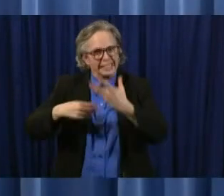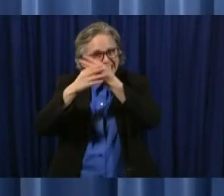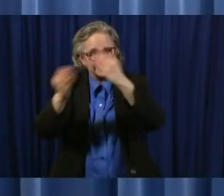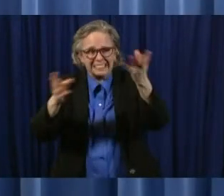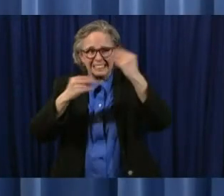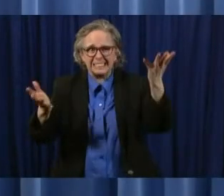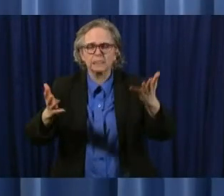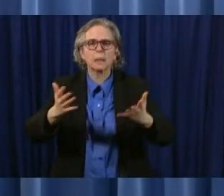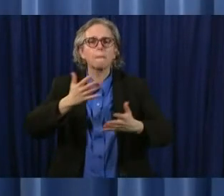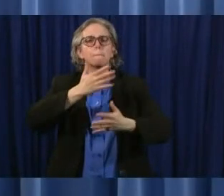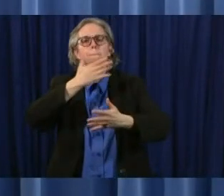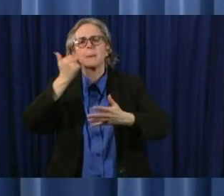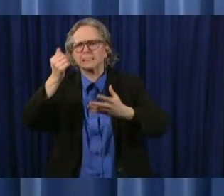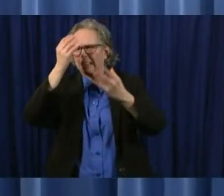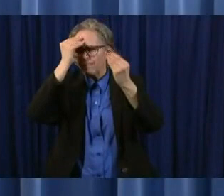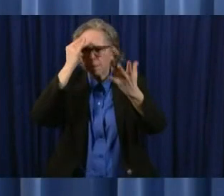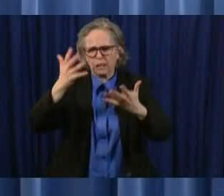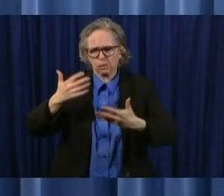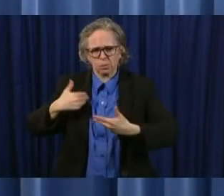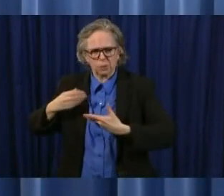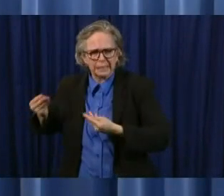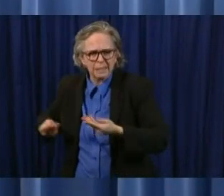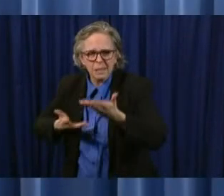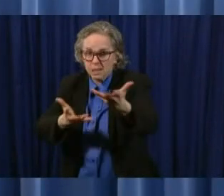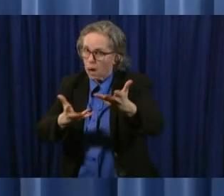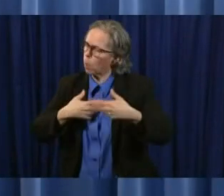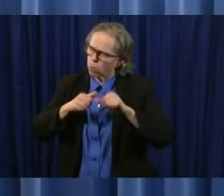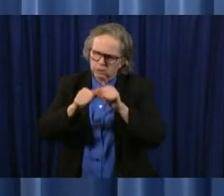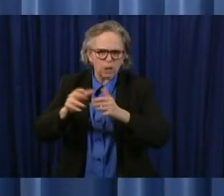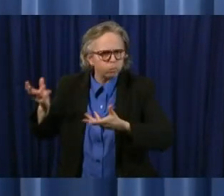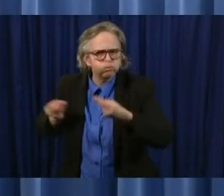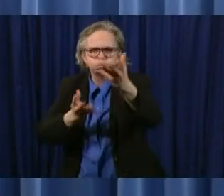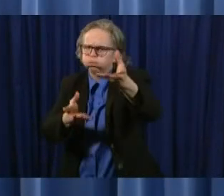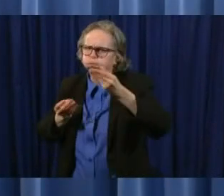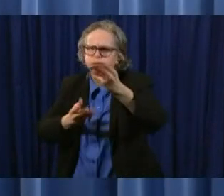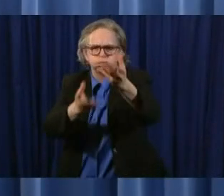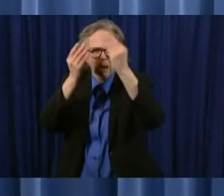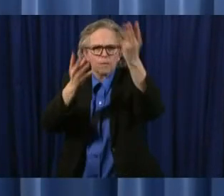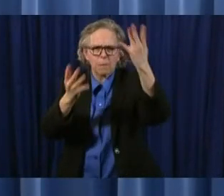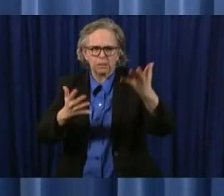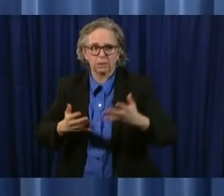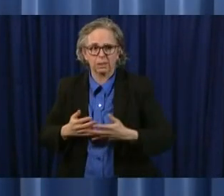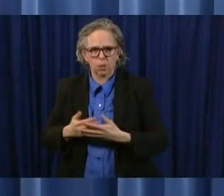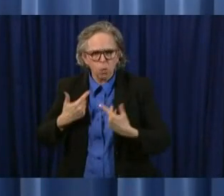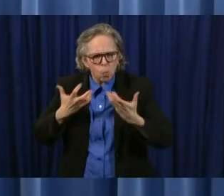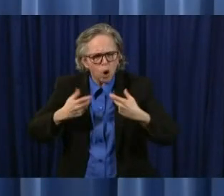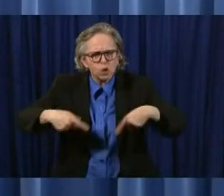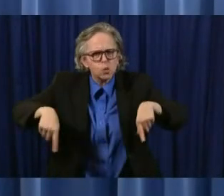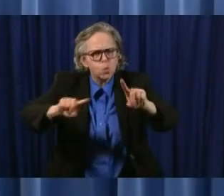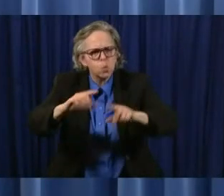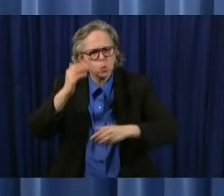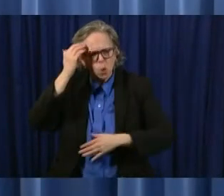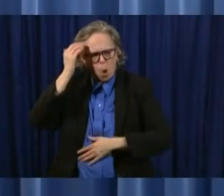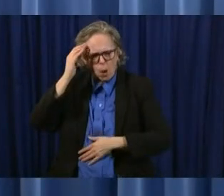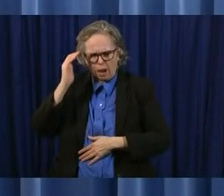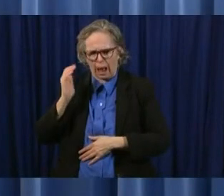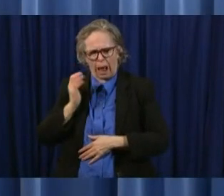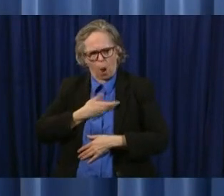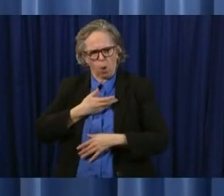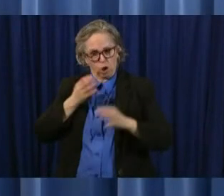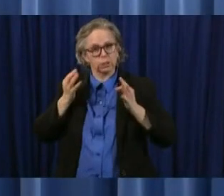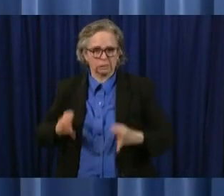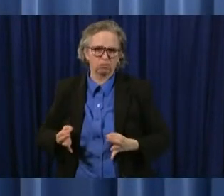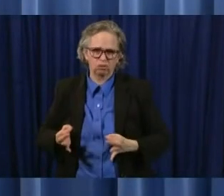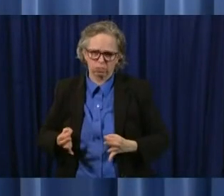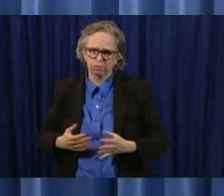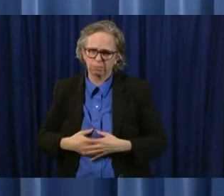time and we're going to continue to do that uh so everyone can be informed about the decisions uh that they are making let